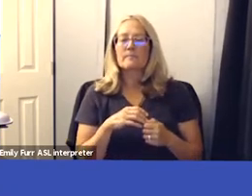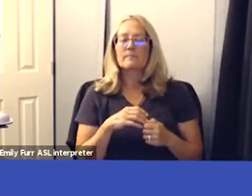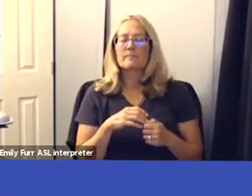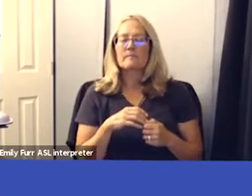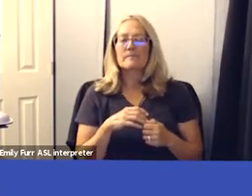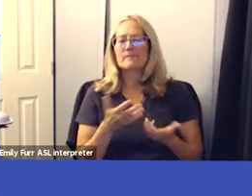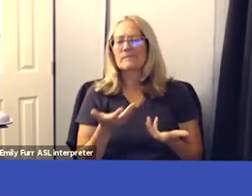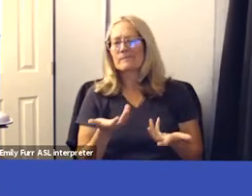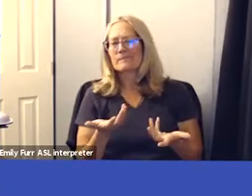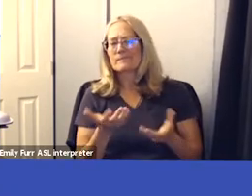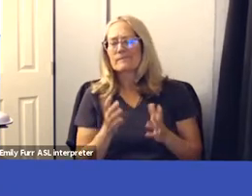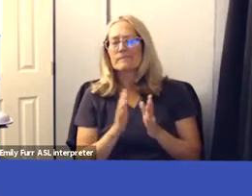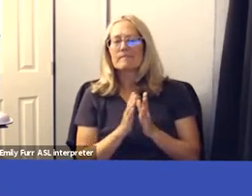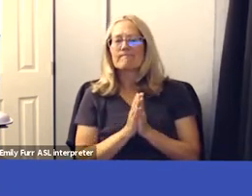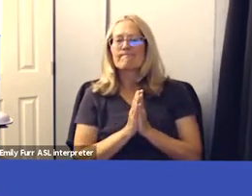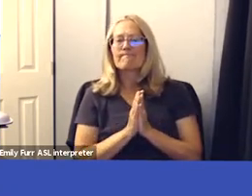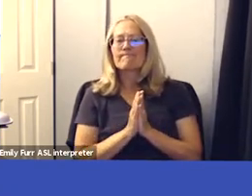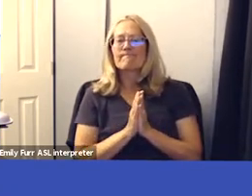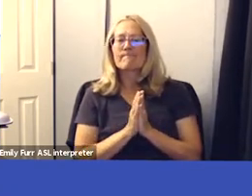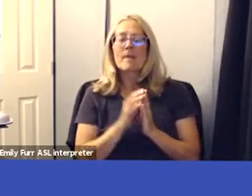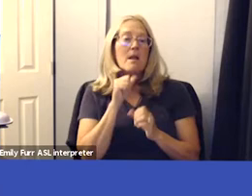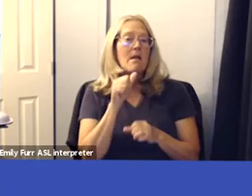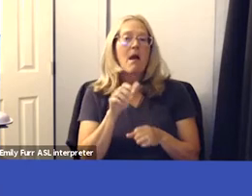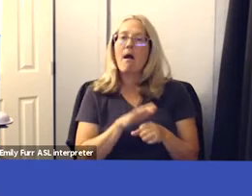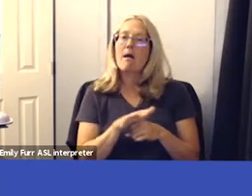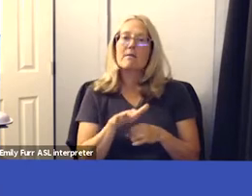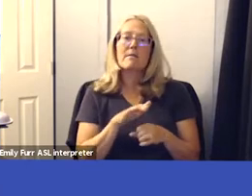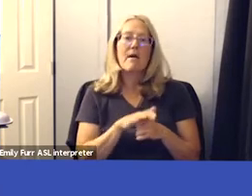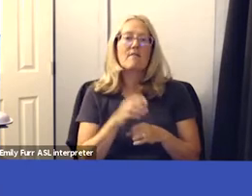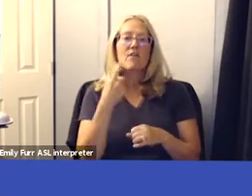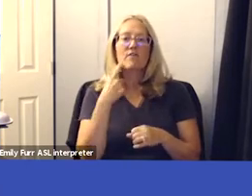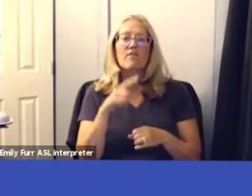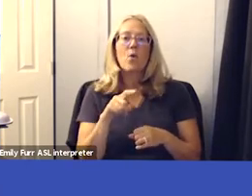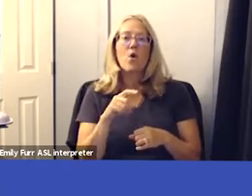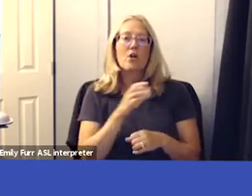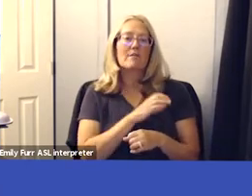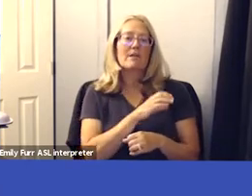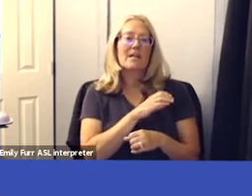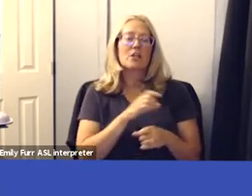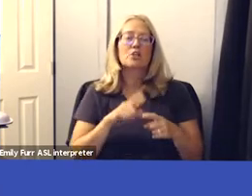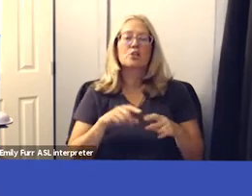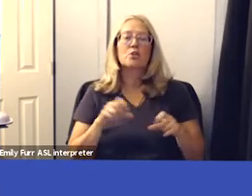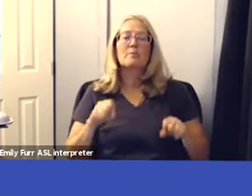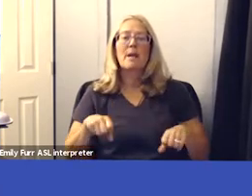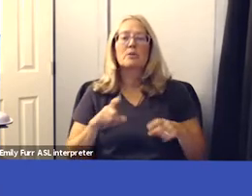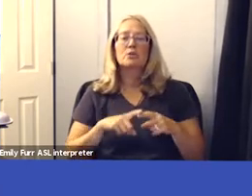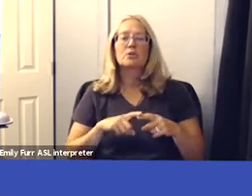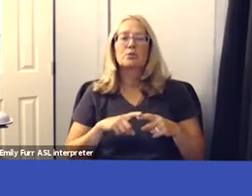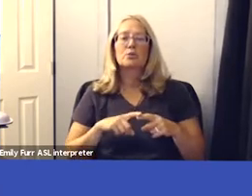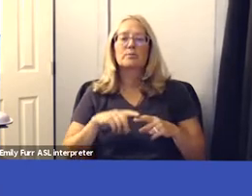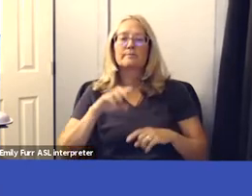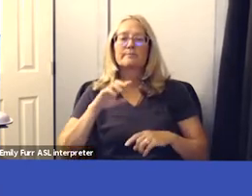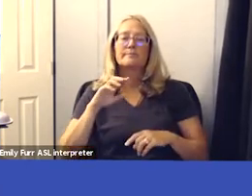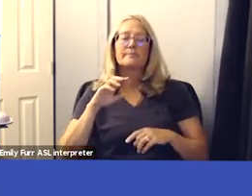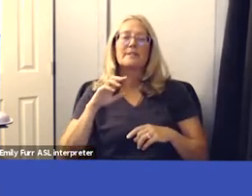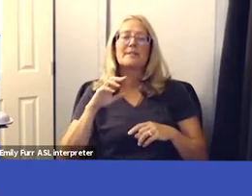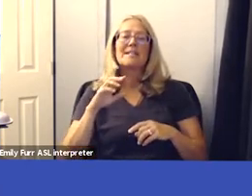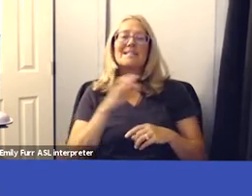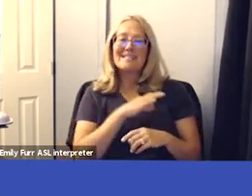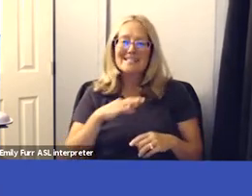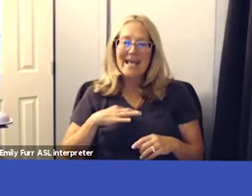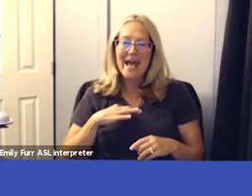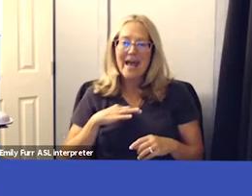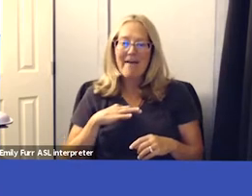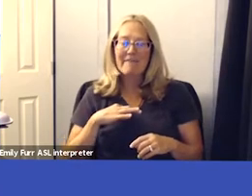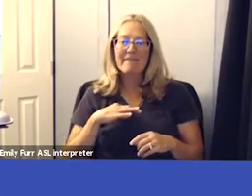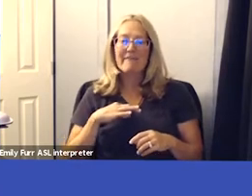um sufficient enough for the neighborhood clinics to be able to justify uh the staffing and also